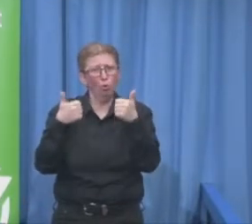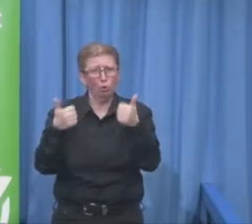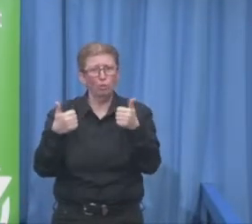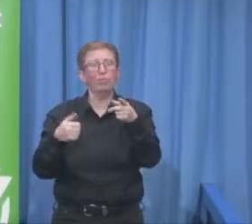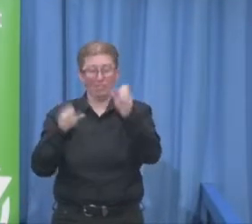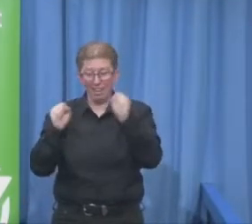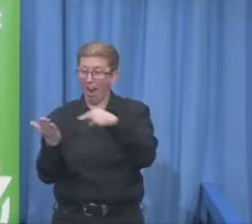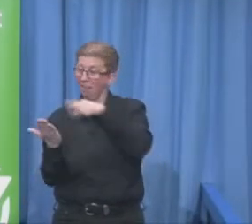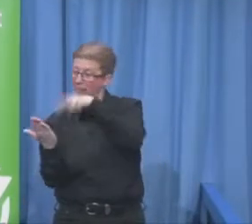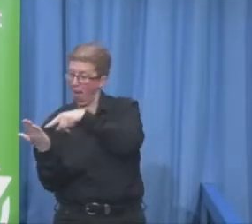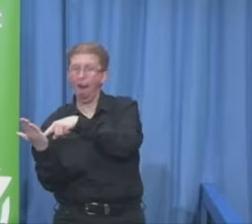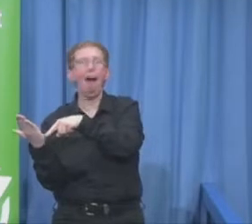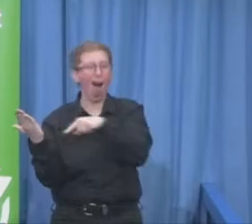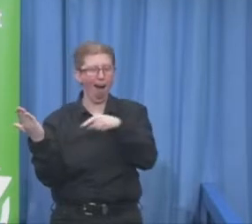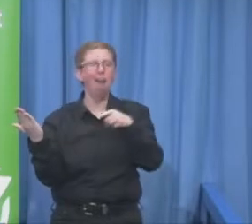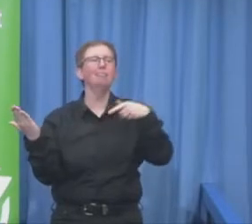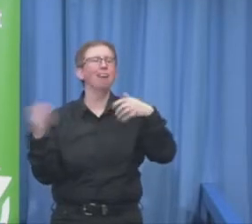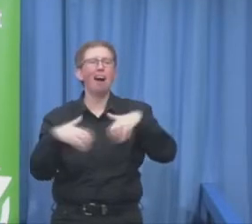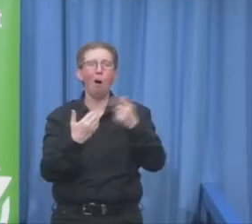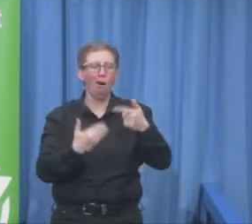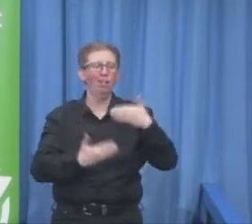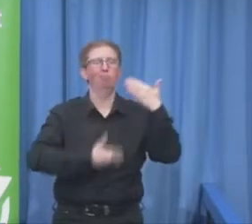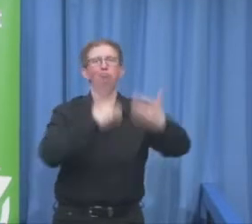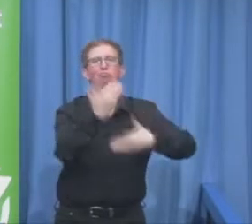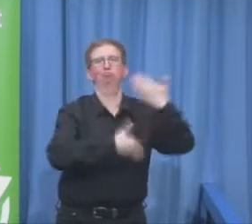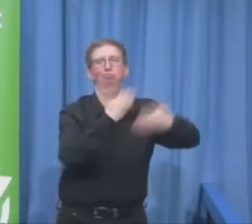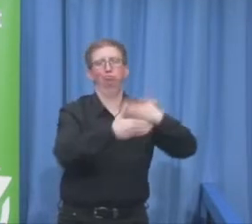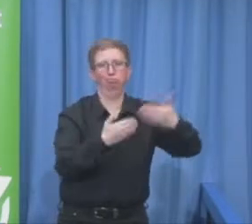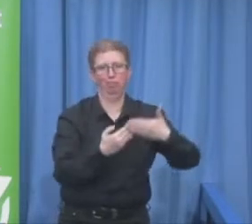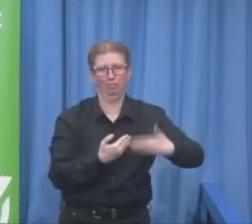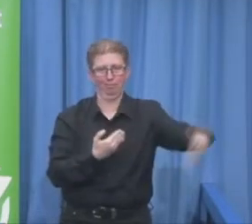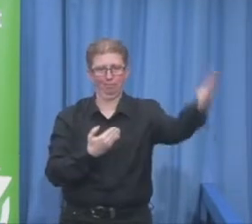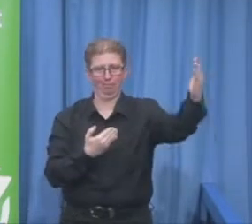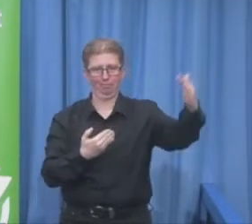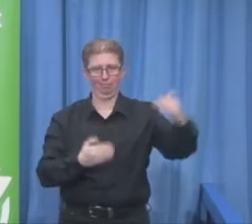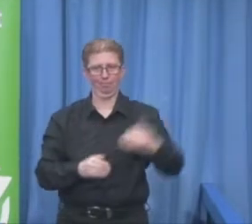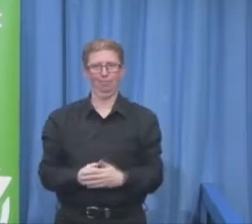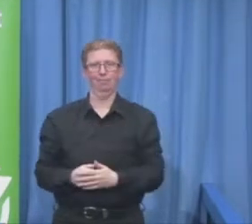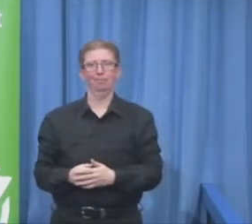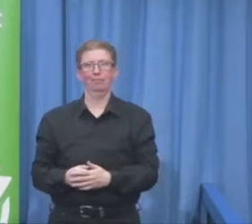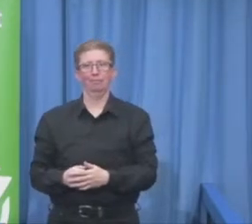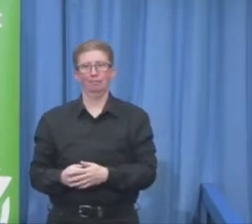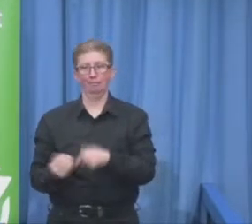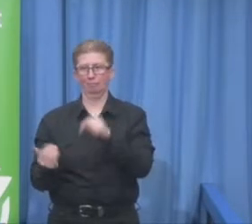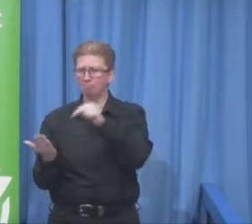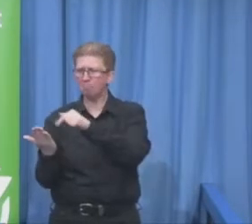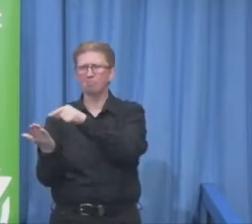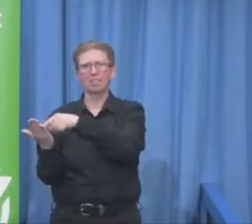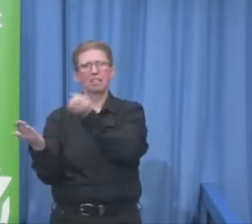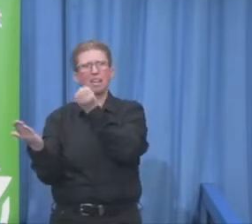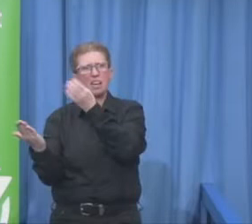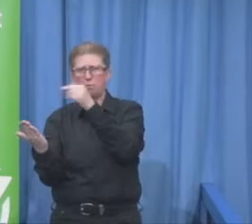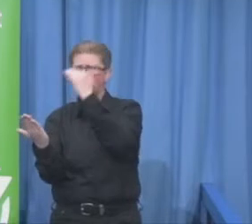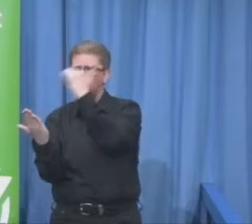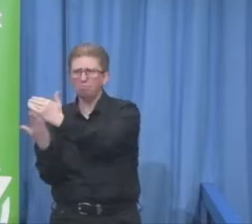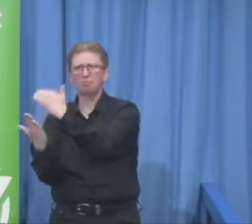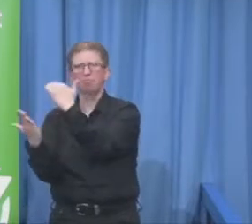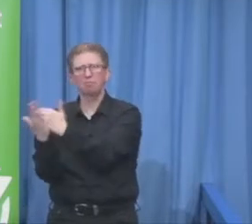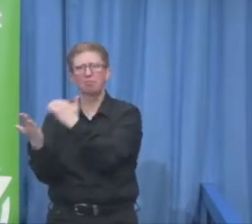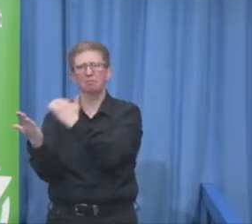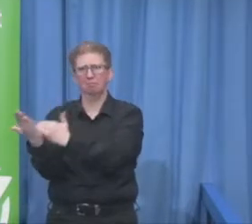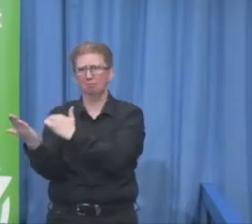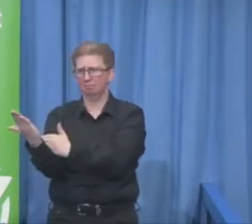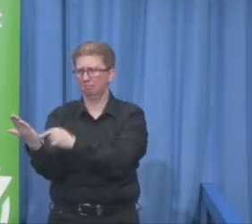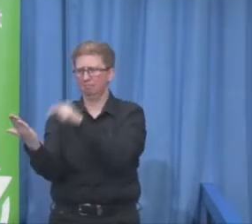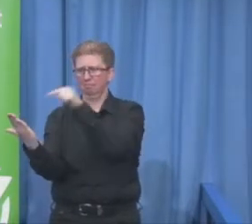in the annex many lists and numbers and also on the website so currently it's only the employment employment related